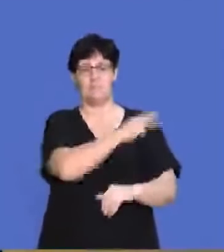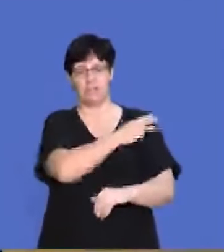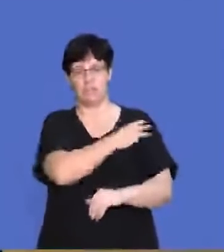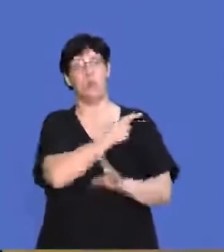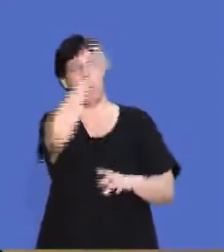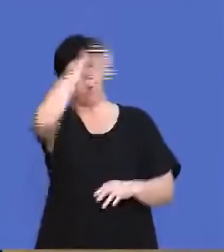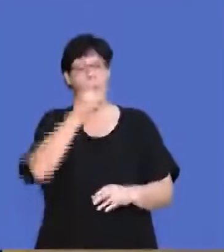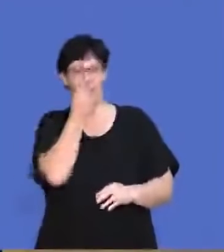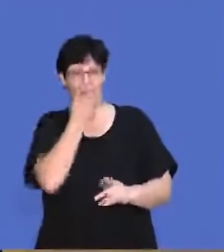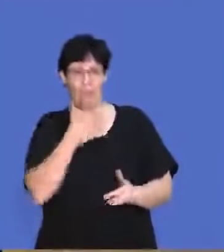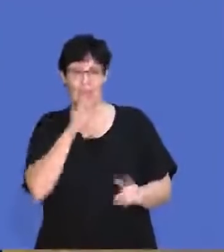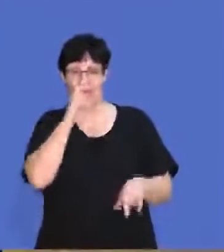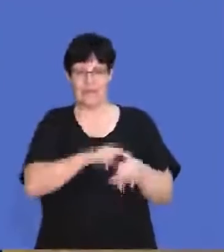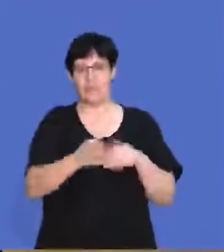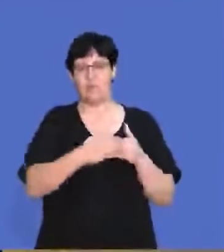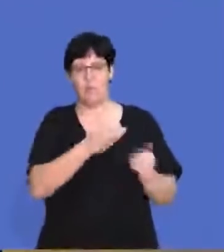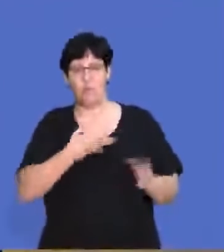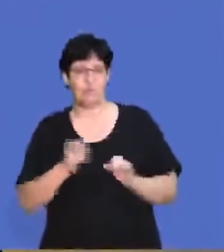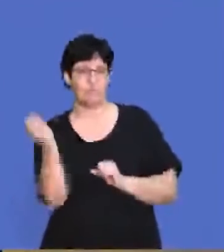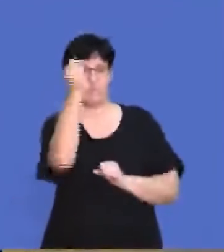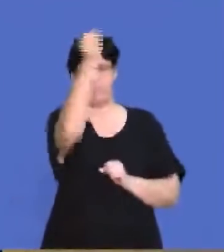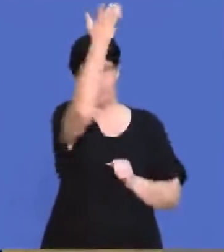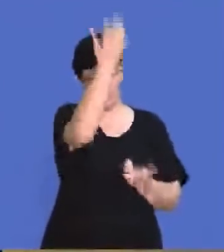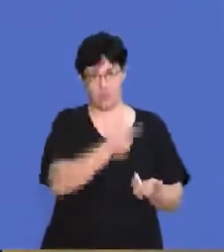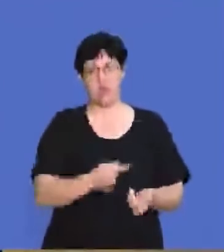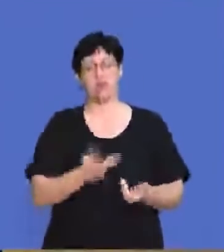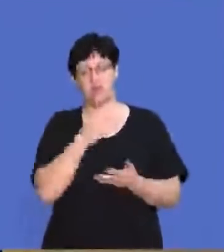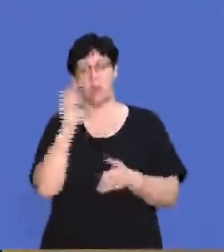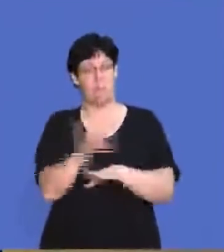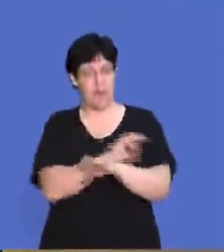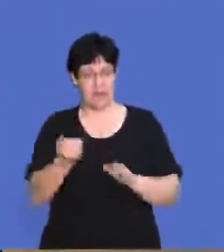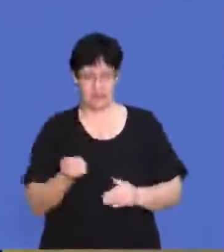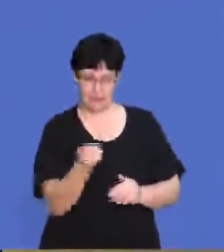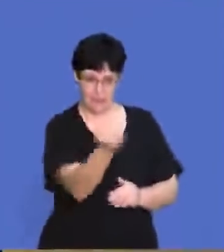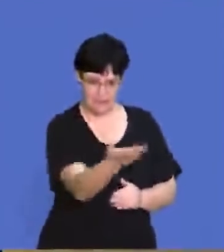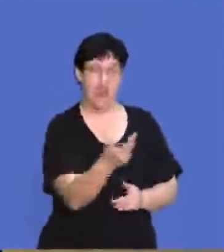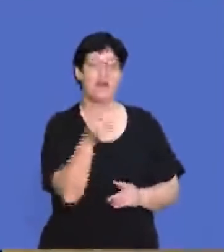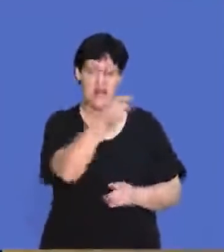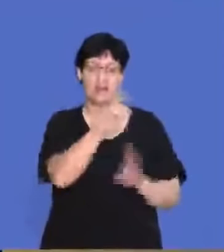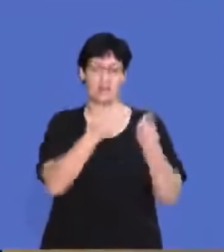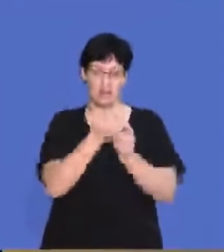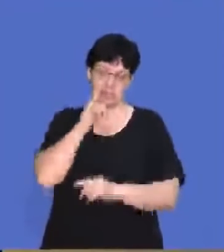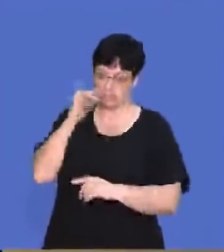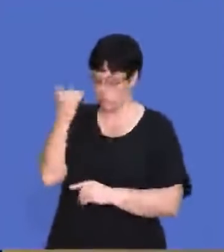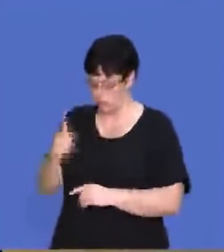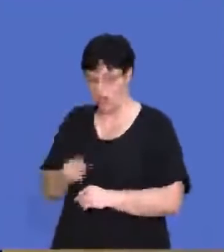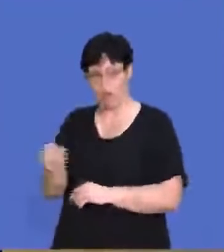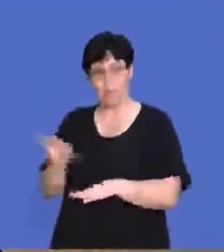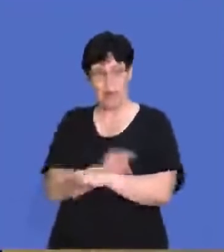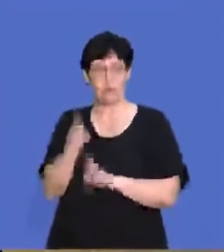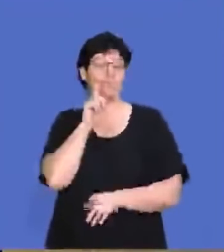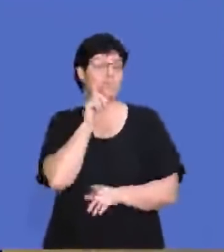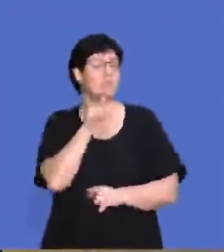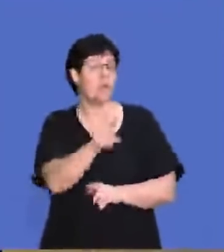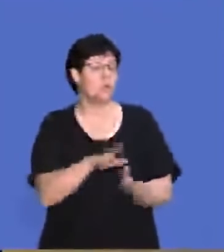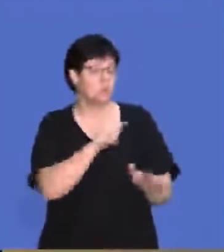management of the company, right? And you're going to have to hand those plans in, and they're going to check those plans to